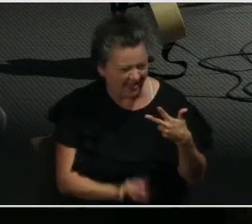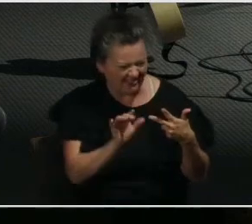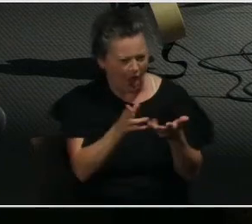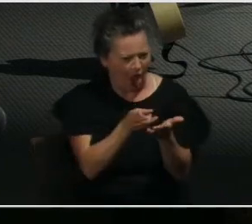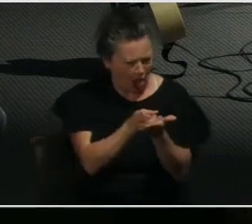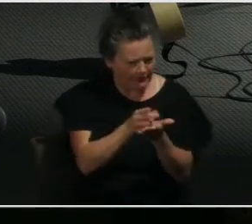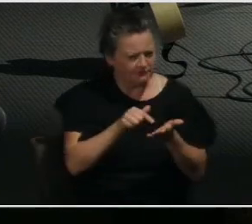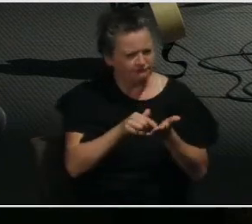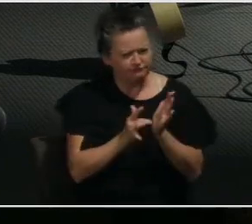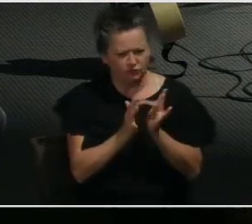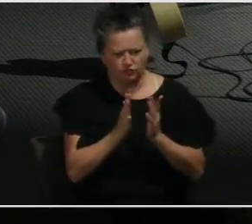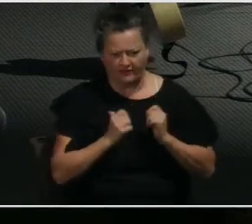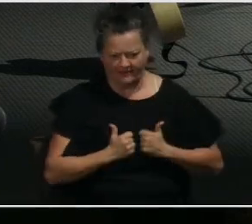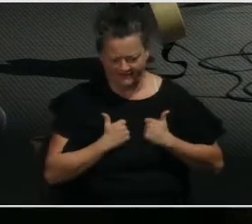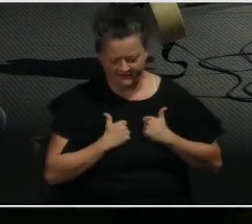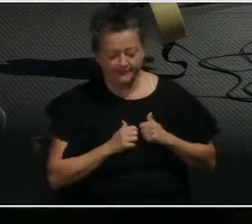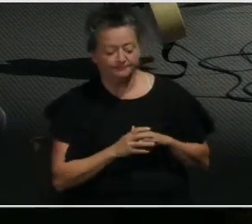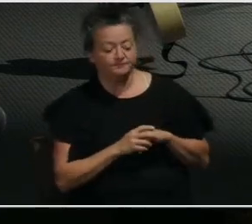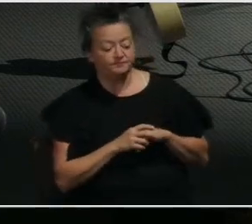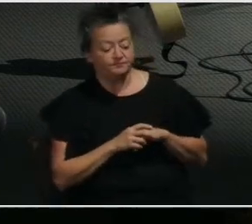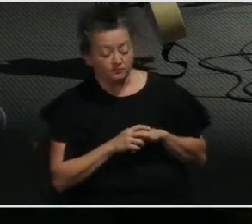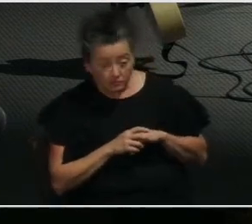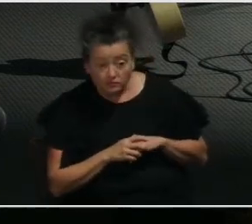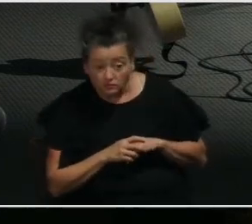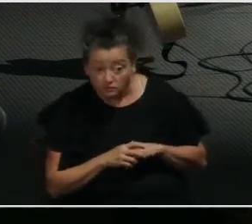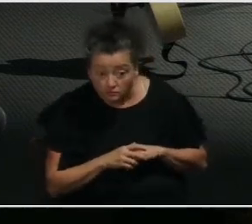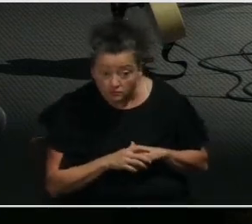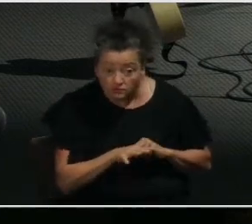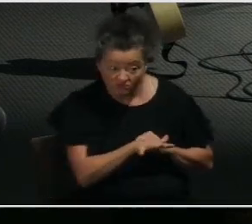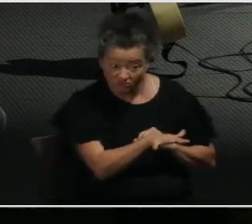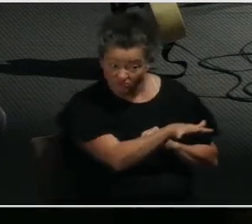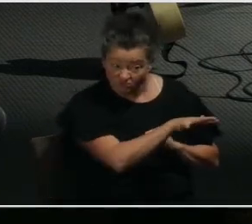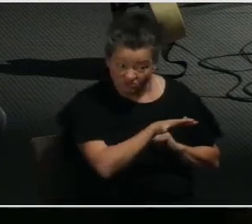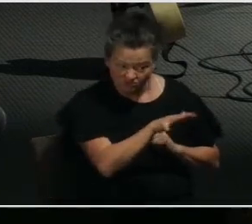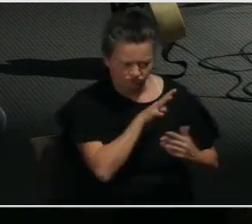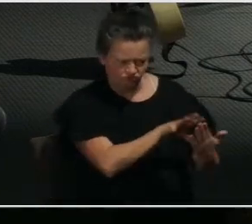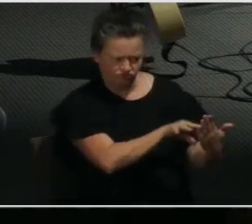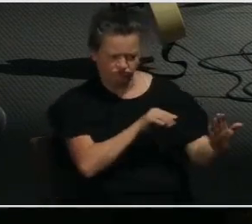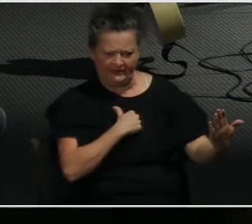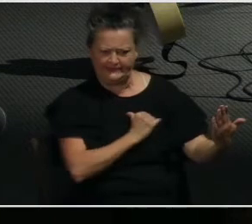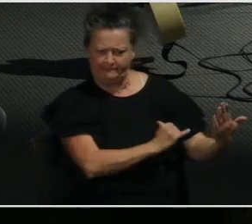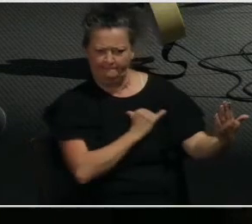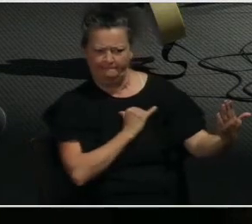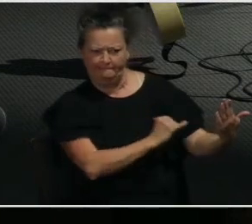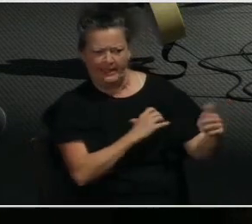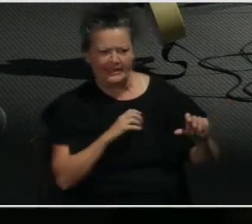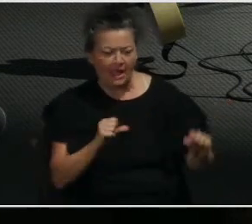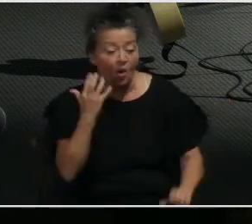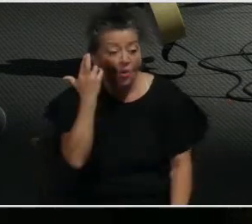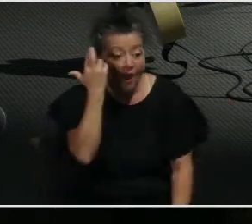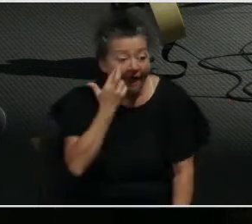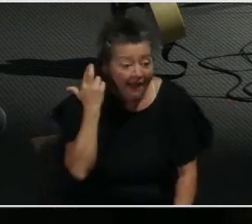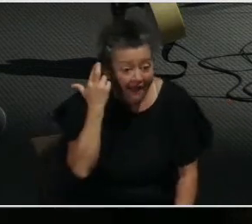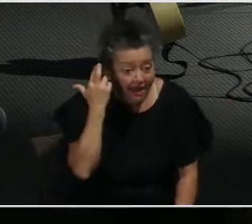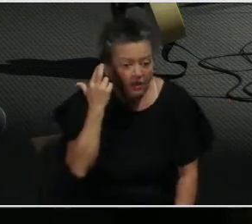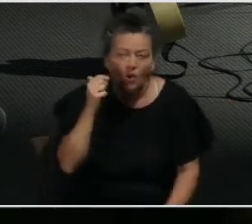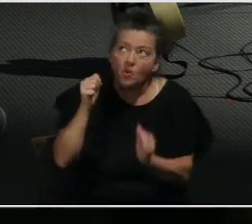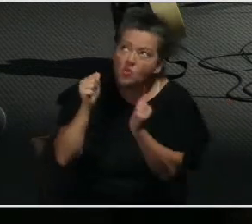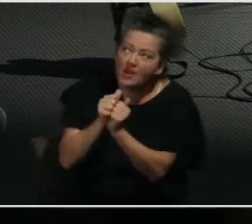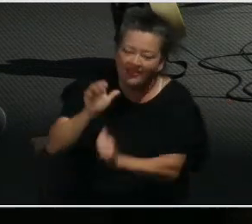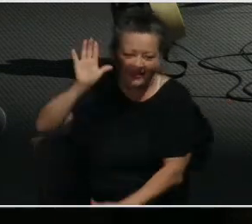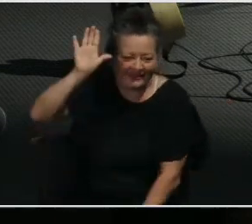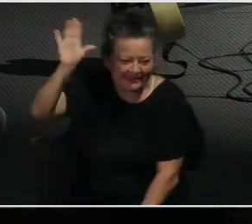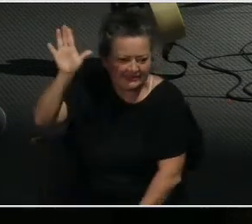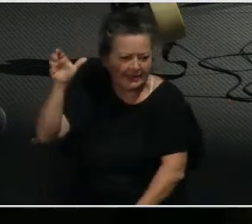live these authentic lives as we can live these authentic lives because of the power of God and the gospel flowing